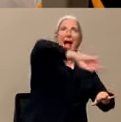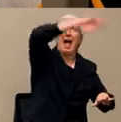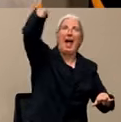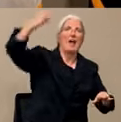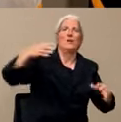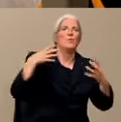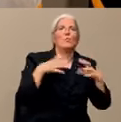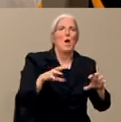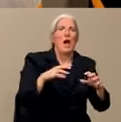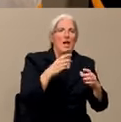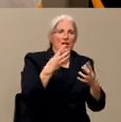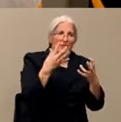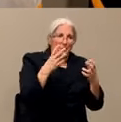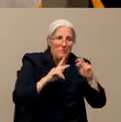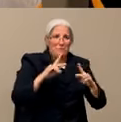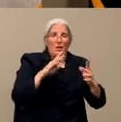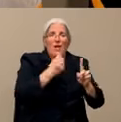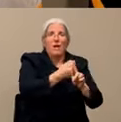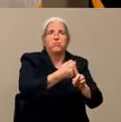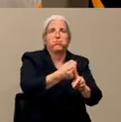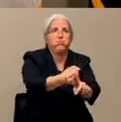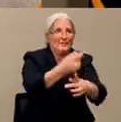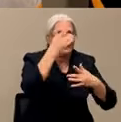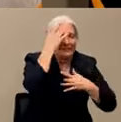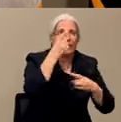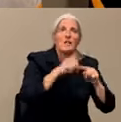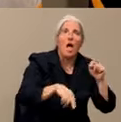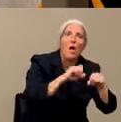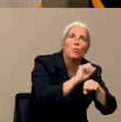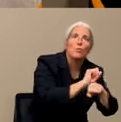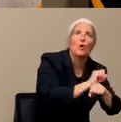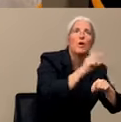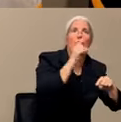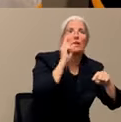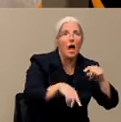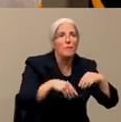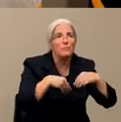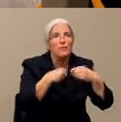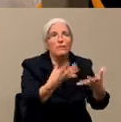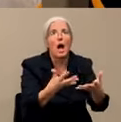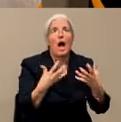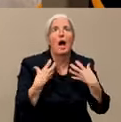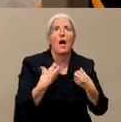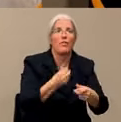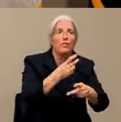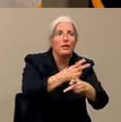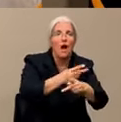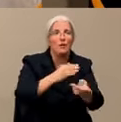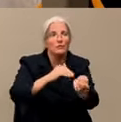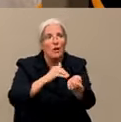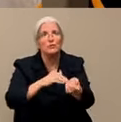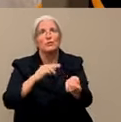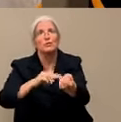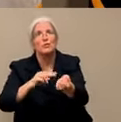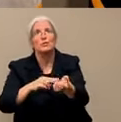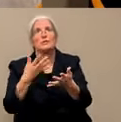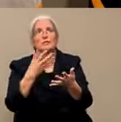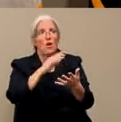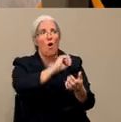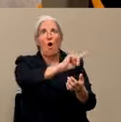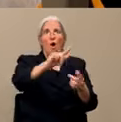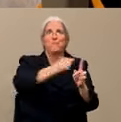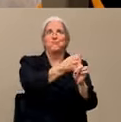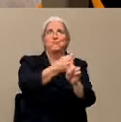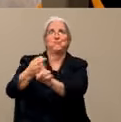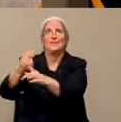ill and not able to work, not able to provide health care. I mean, it would cut down on everything. So what we want to do is